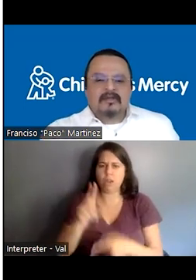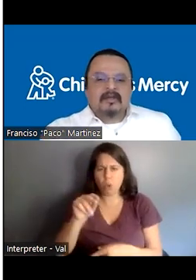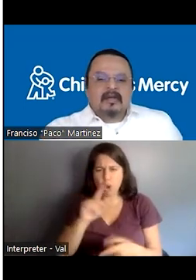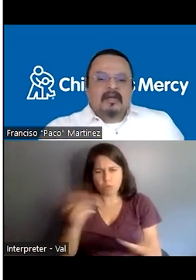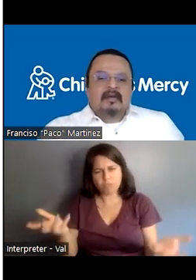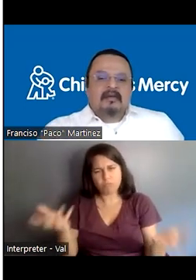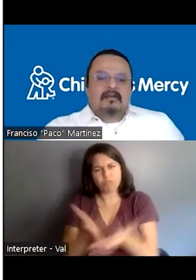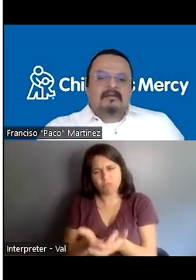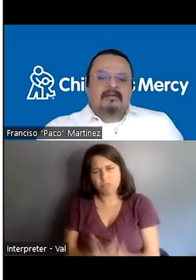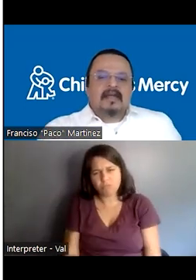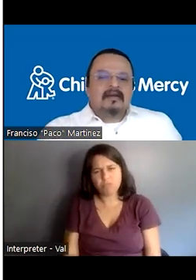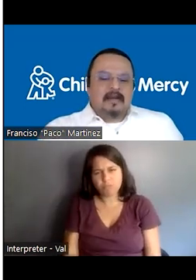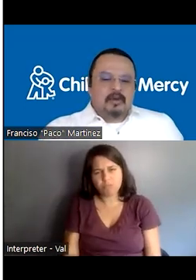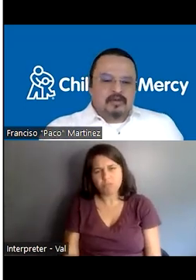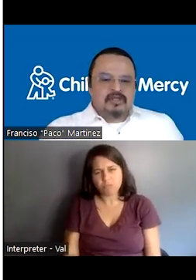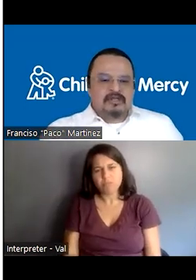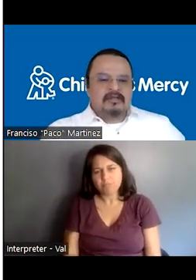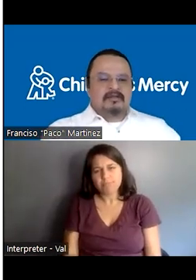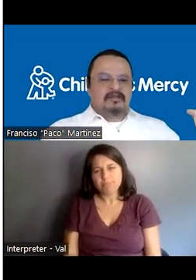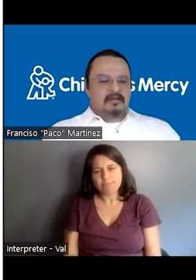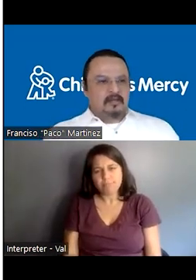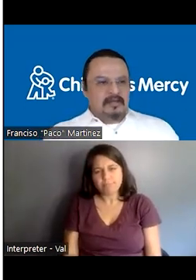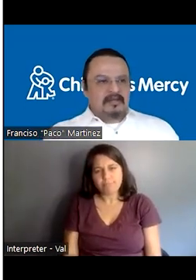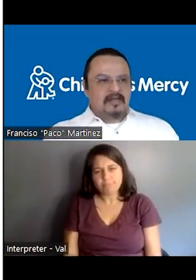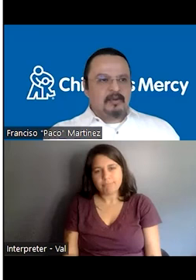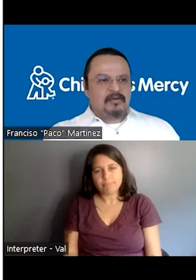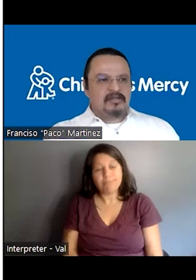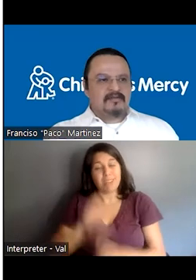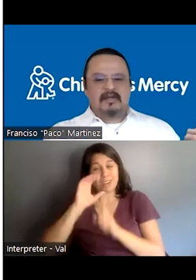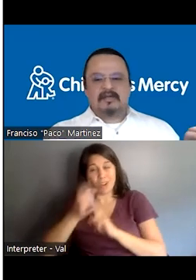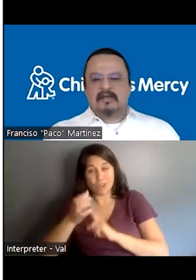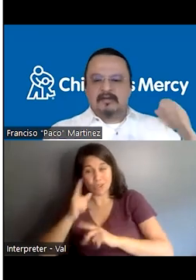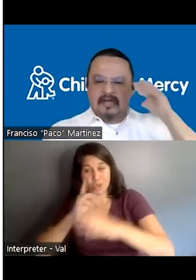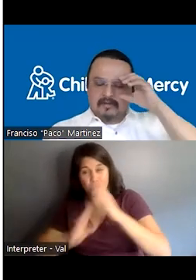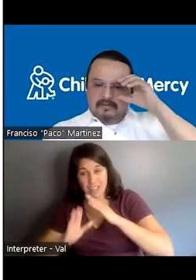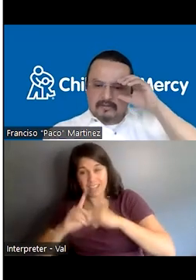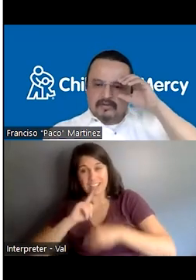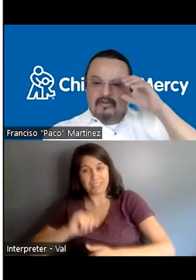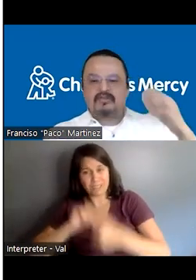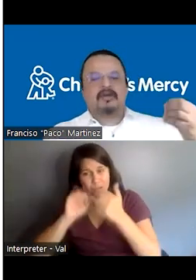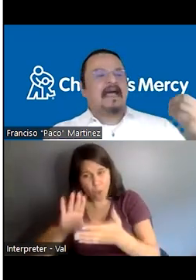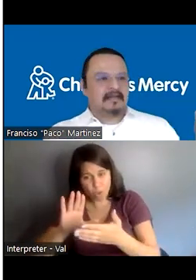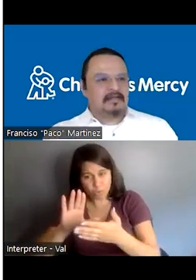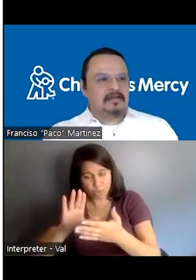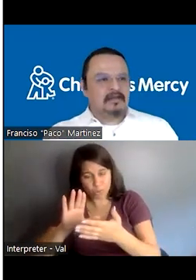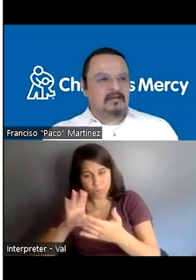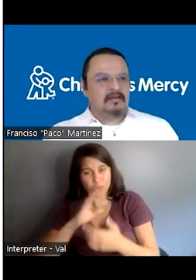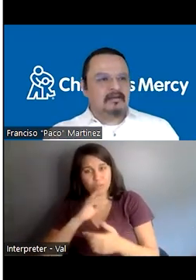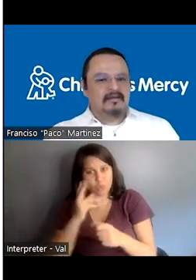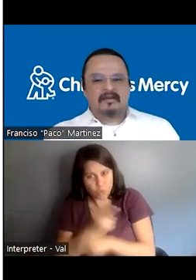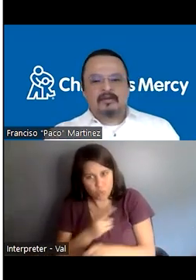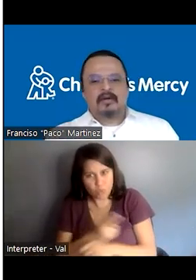they are the approach. Cultural community is the approach, the strategy that you have to, to use your attitude.